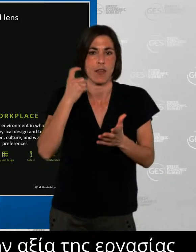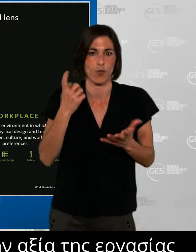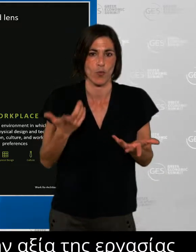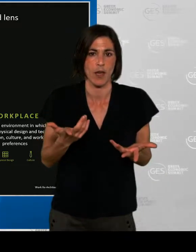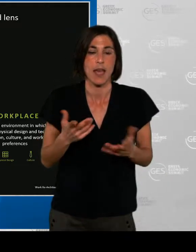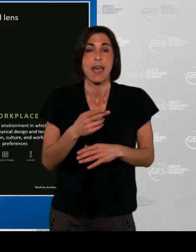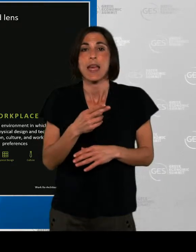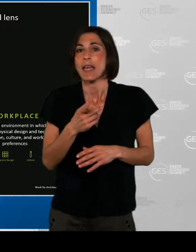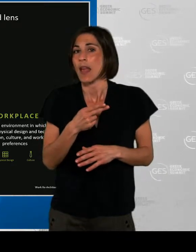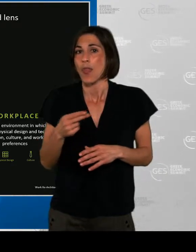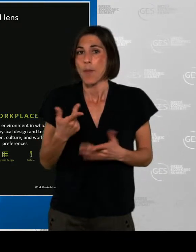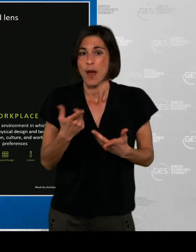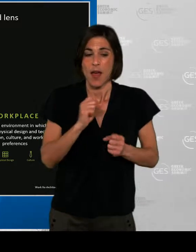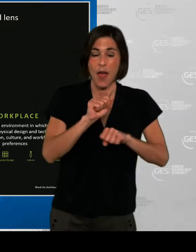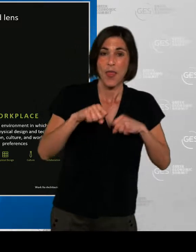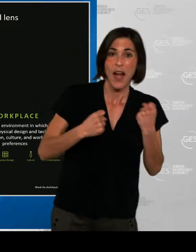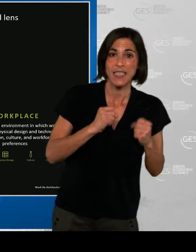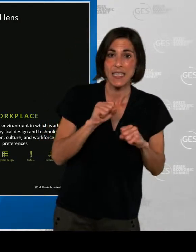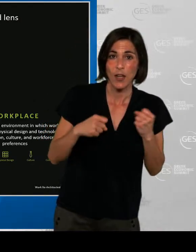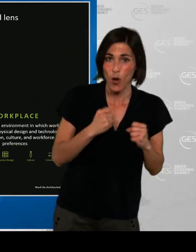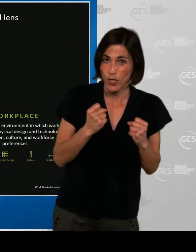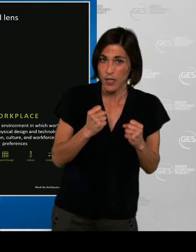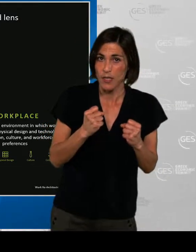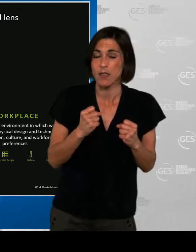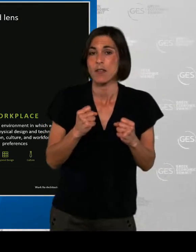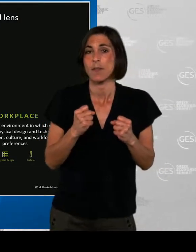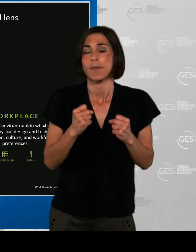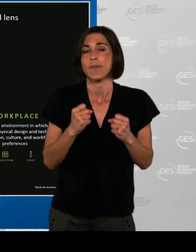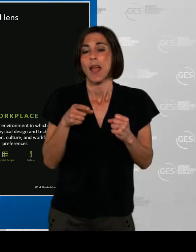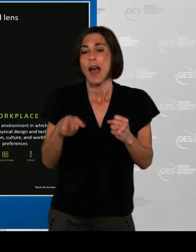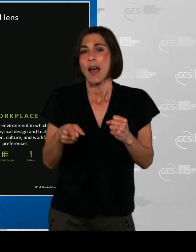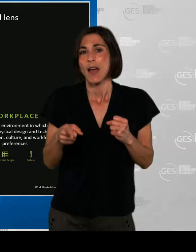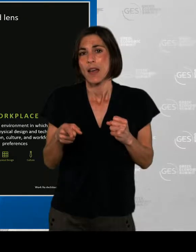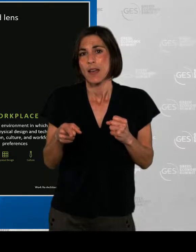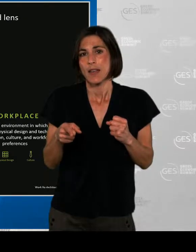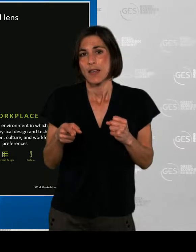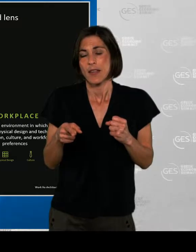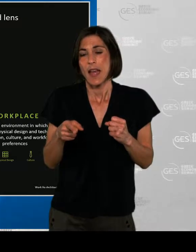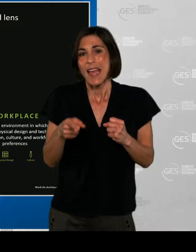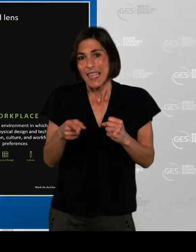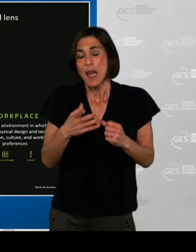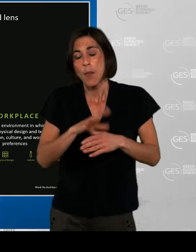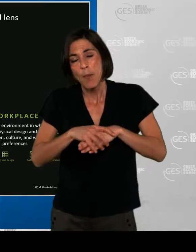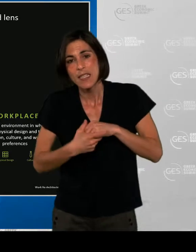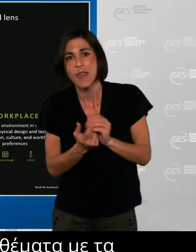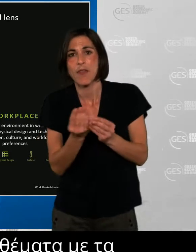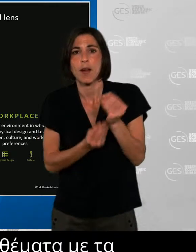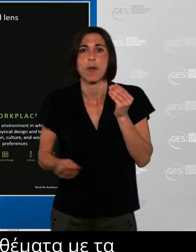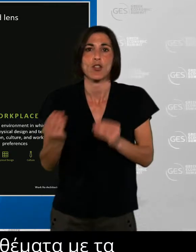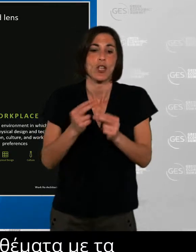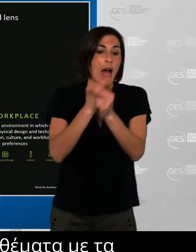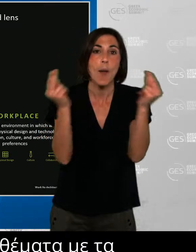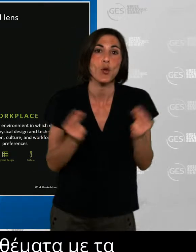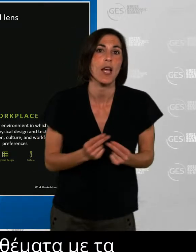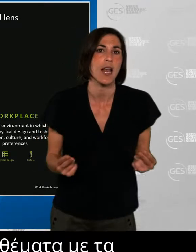outcomes as opposed to outputs. And how do we focus on the new outcomes that we want to create as we have machines